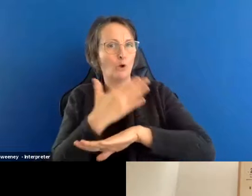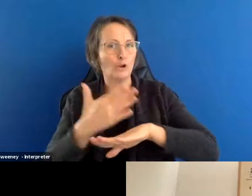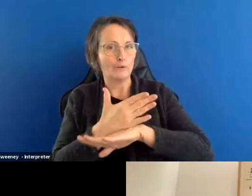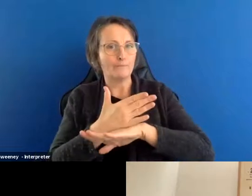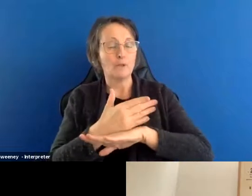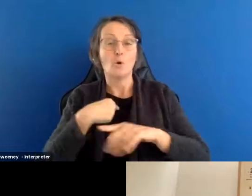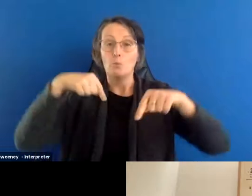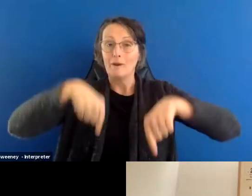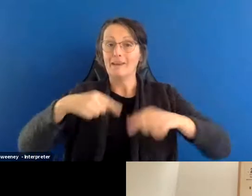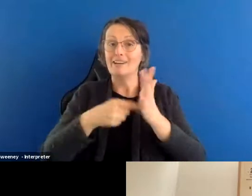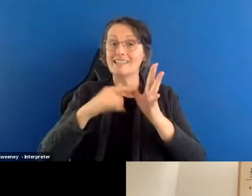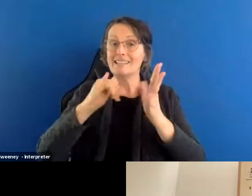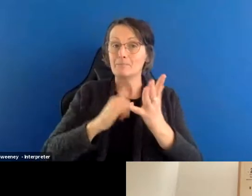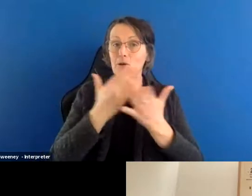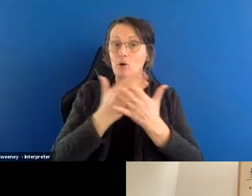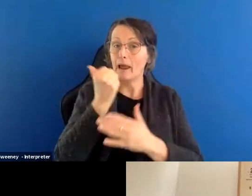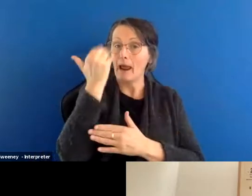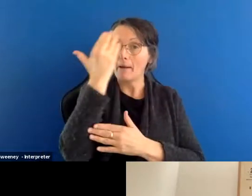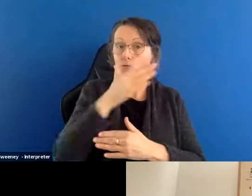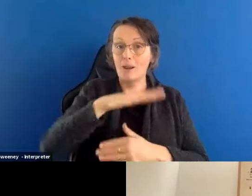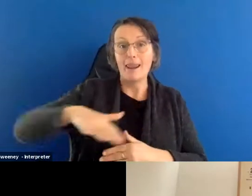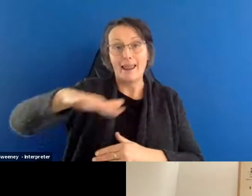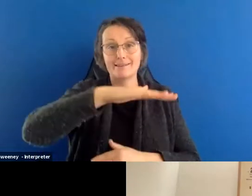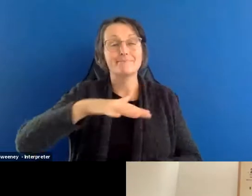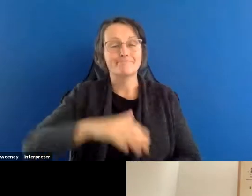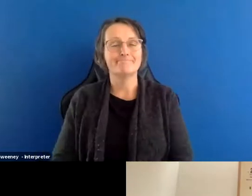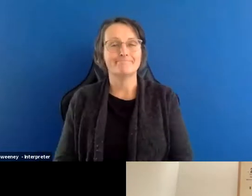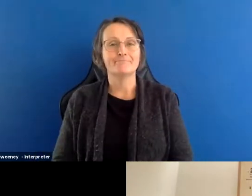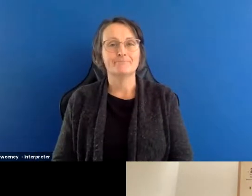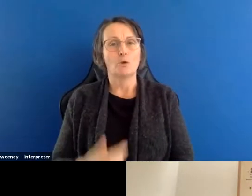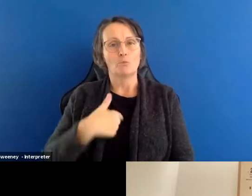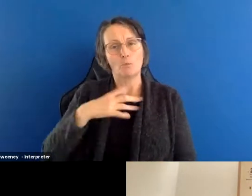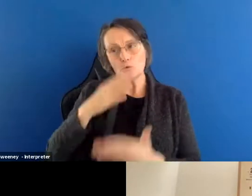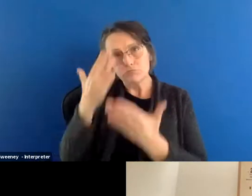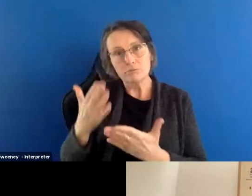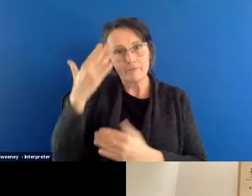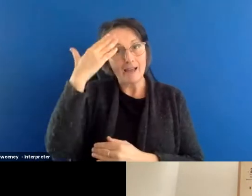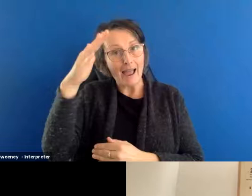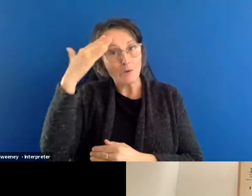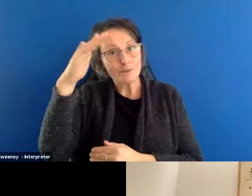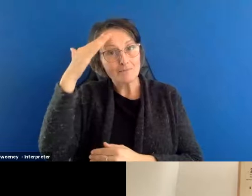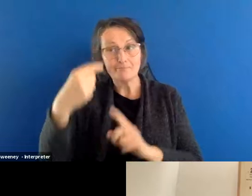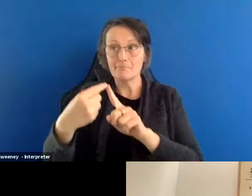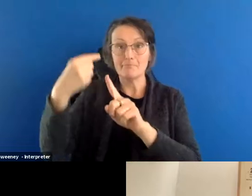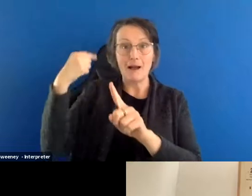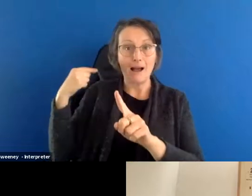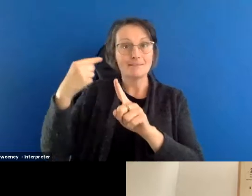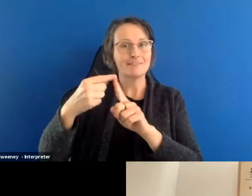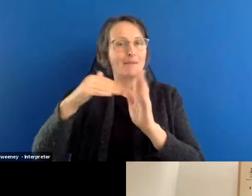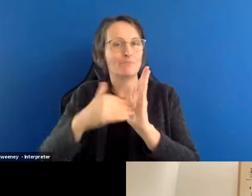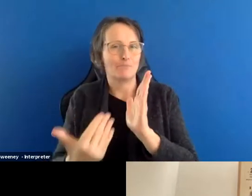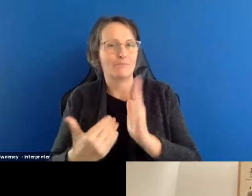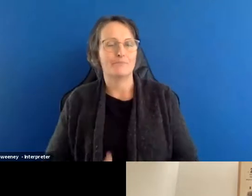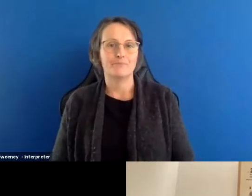on Palawa land, specifically on the land of the Muwanina people, and we pay our respects to their elders past and present.